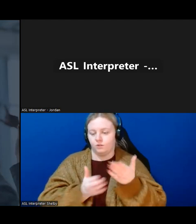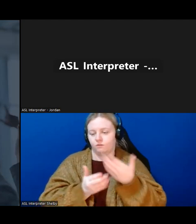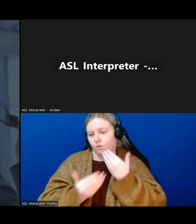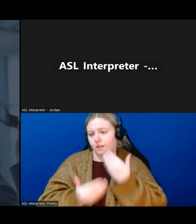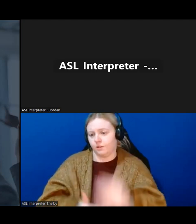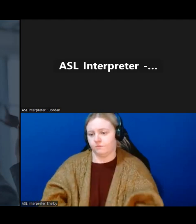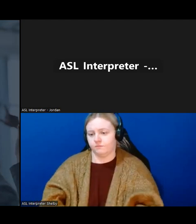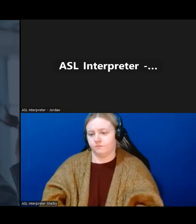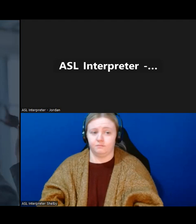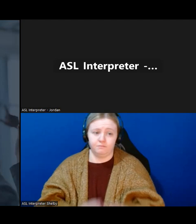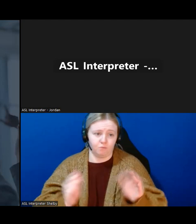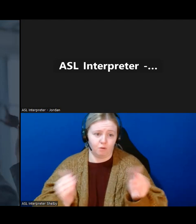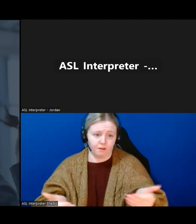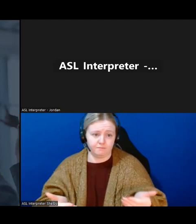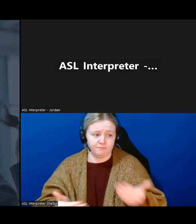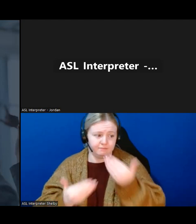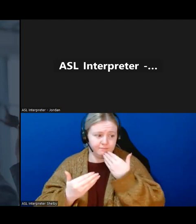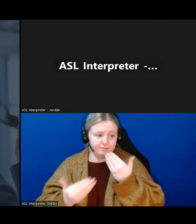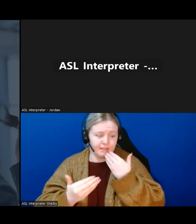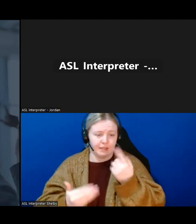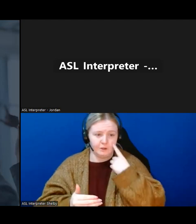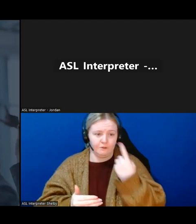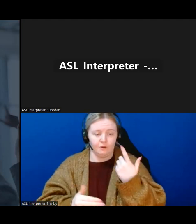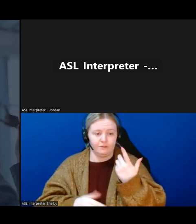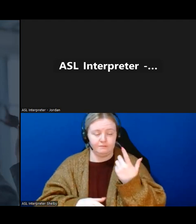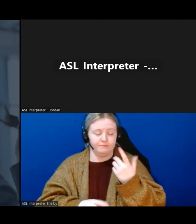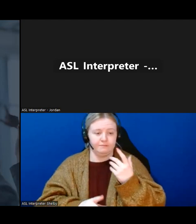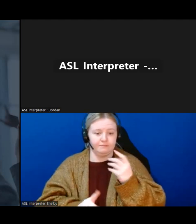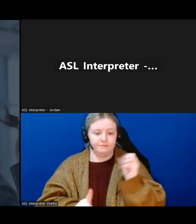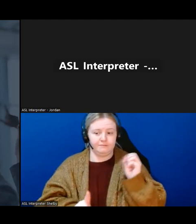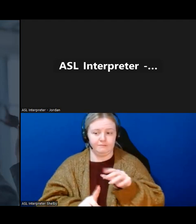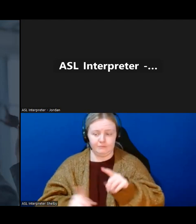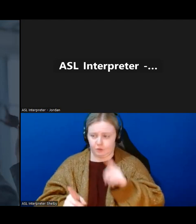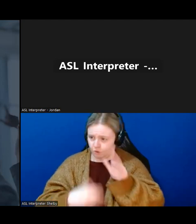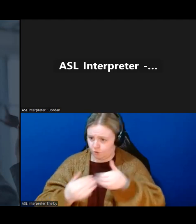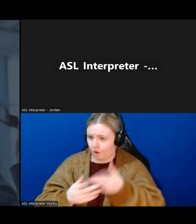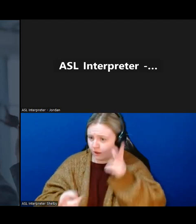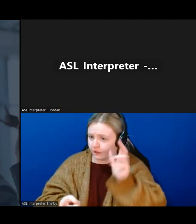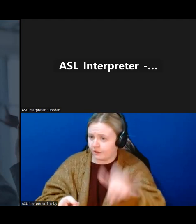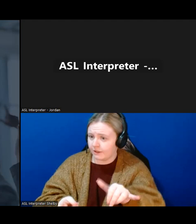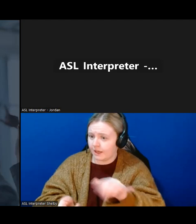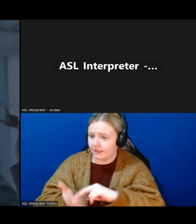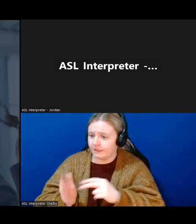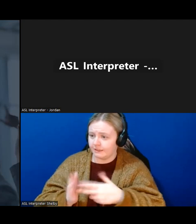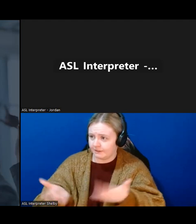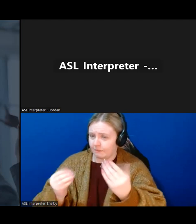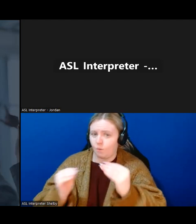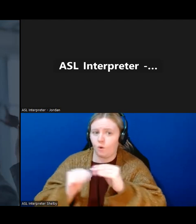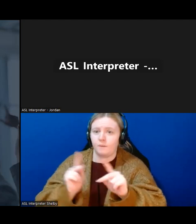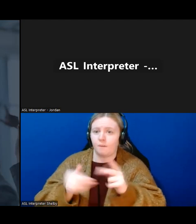You're welcome, and thanks so much for the glowing review. Did everyone hear that so that we can get some more people with techno-tutors?